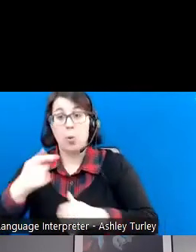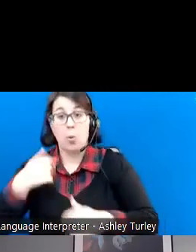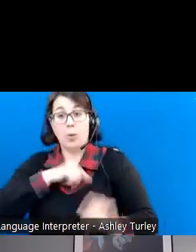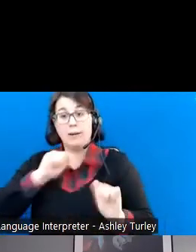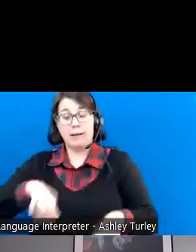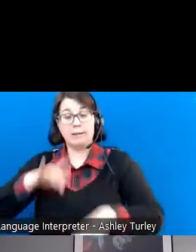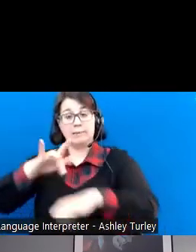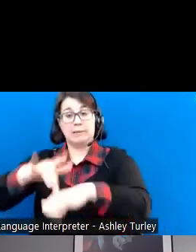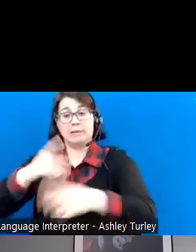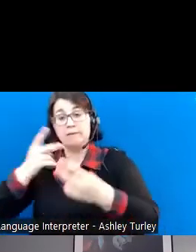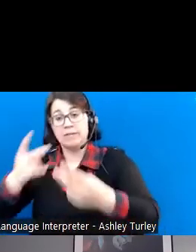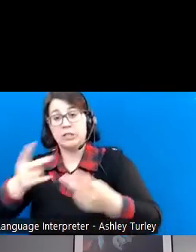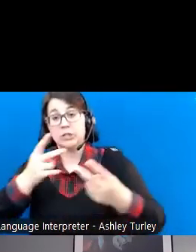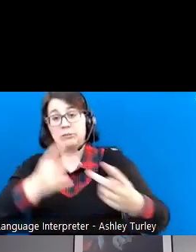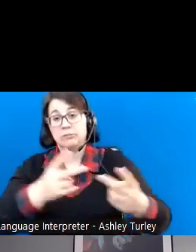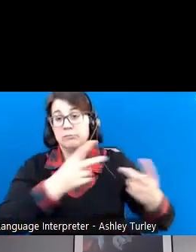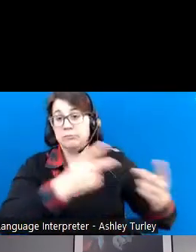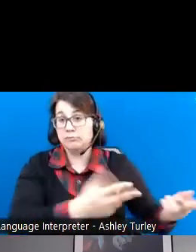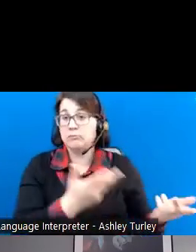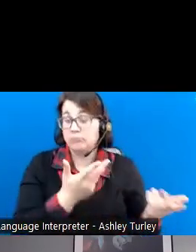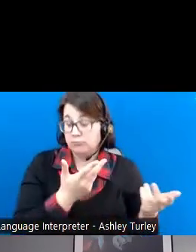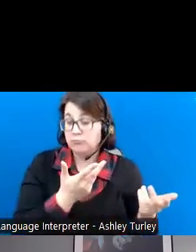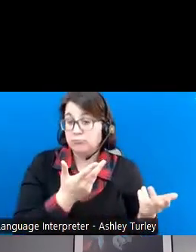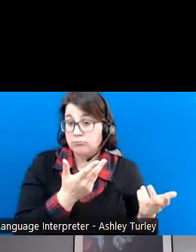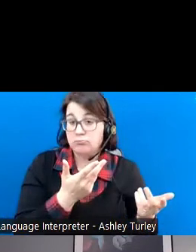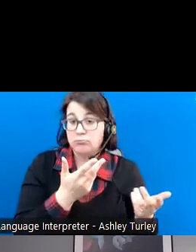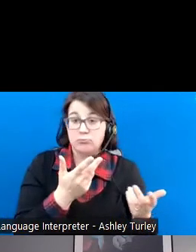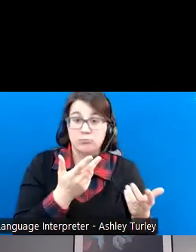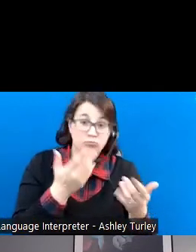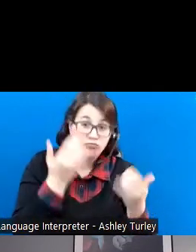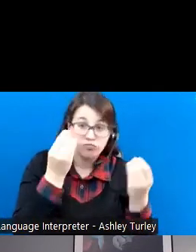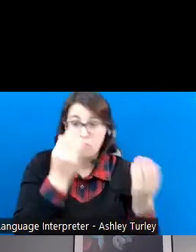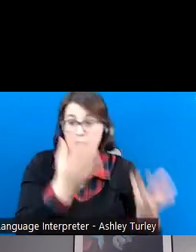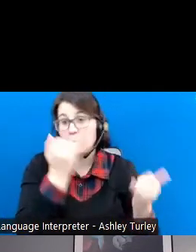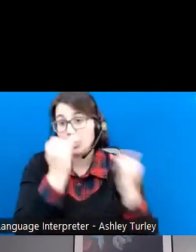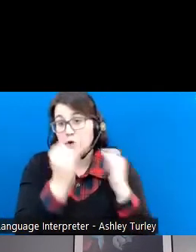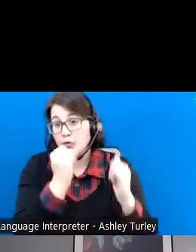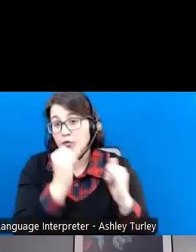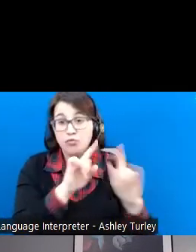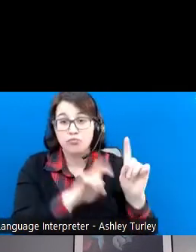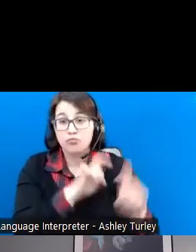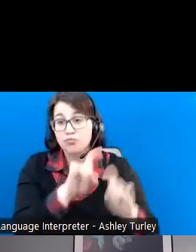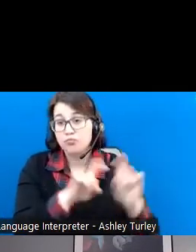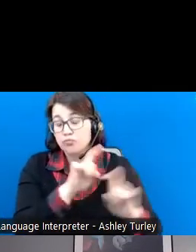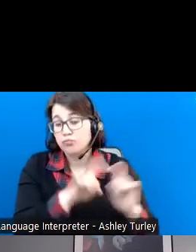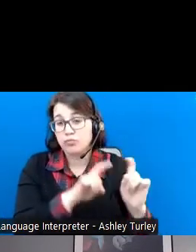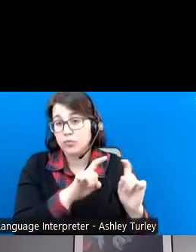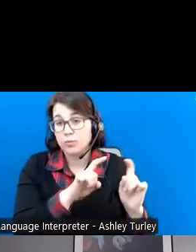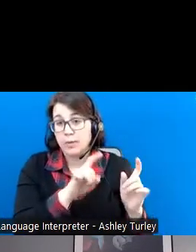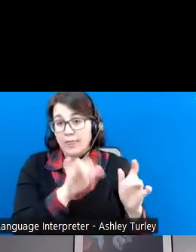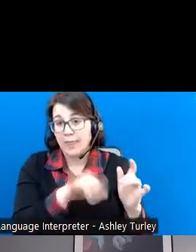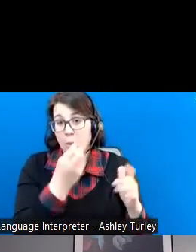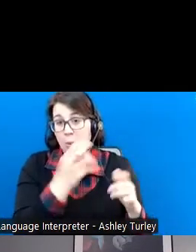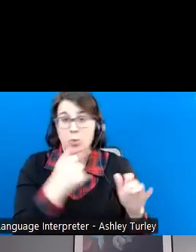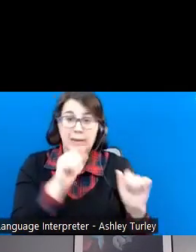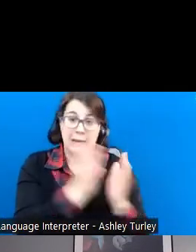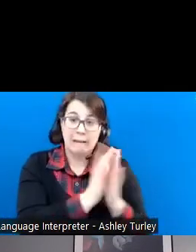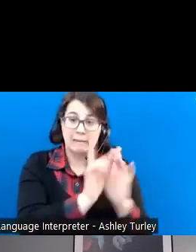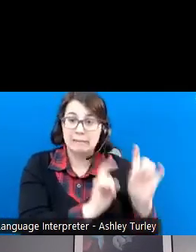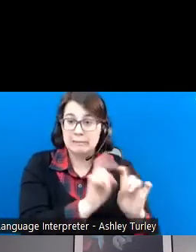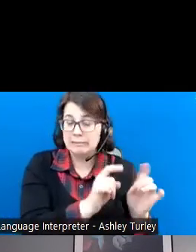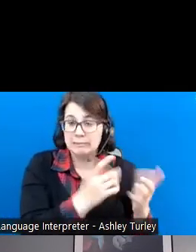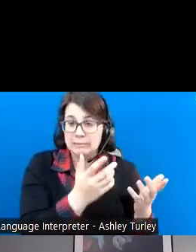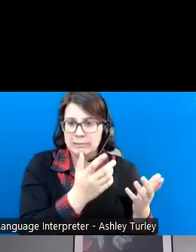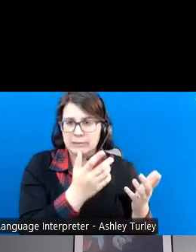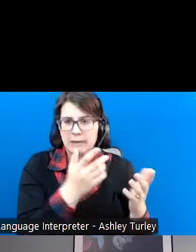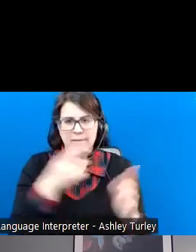you know, we can set up informational interviews with the manager or the owner of the business. So we can ask things and we can try to drill down to maybe